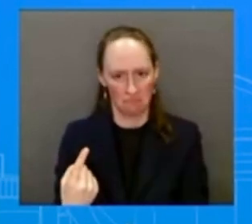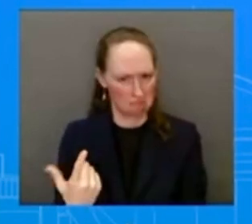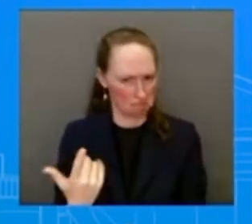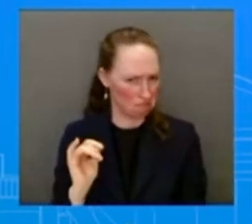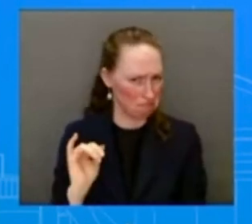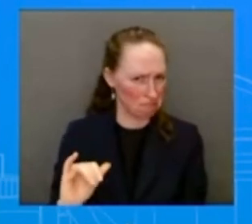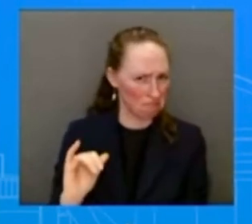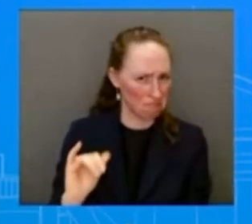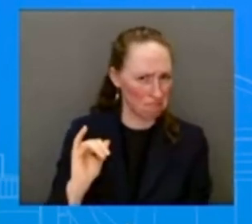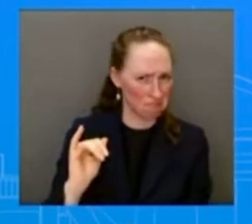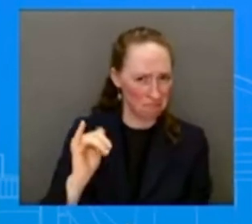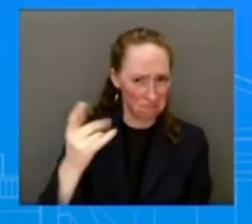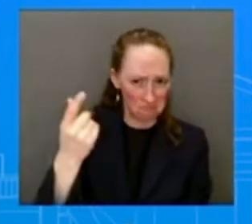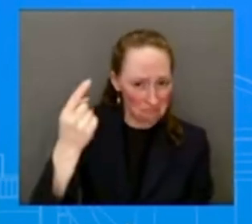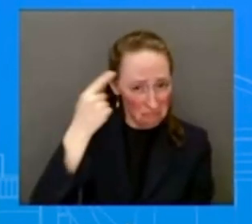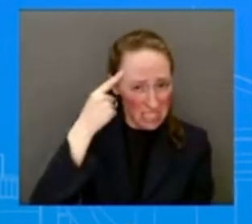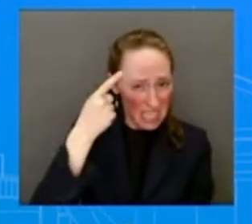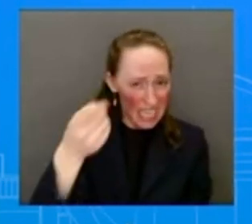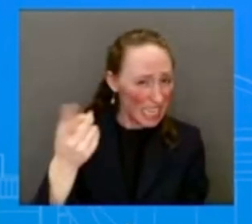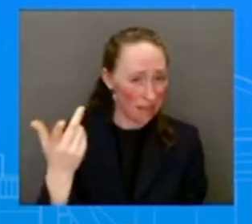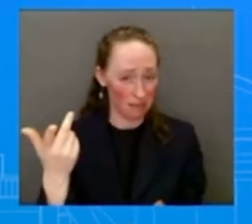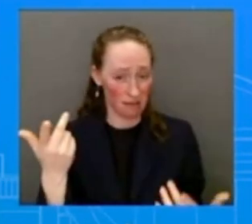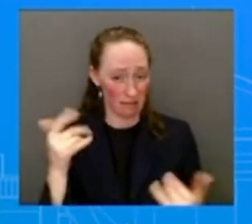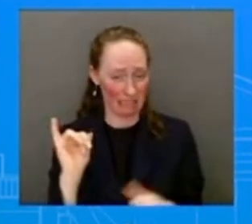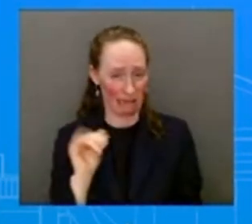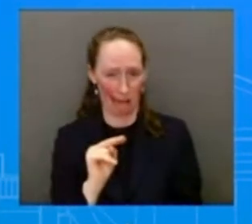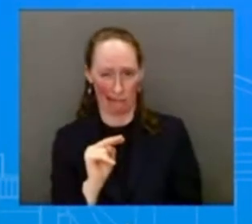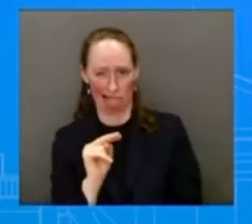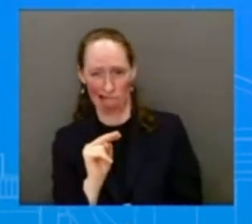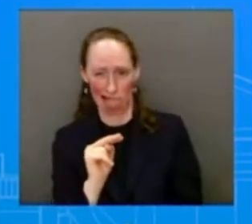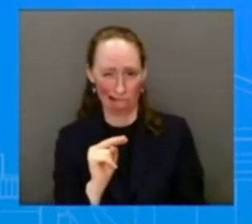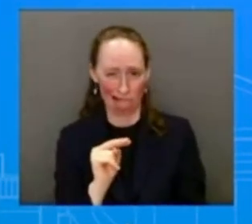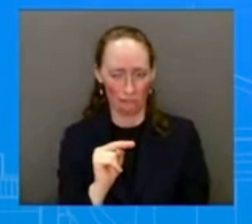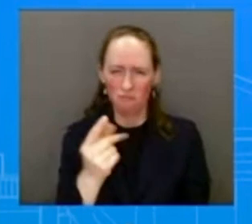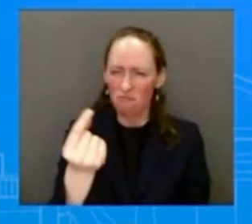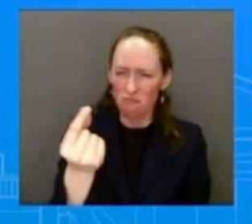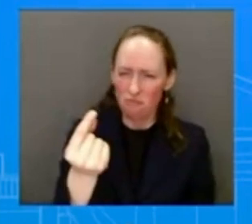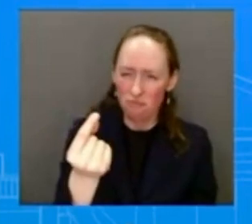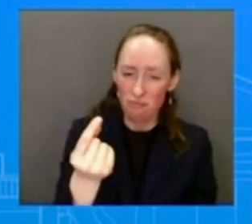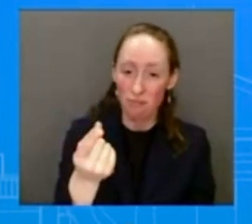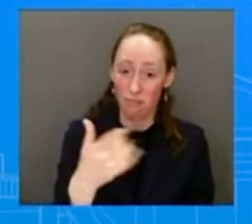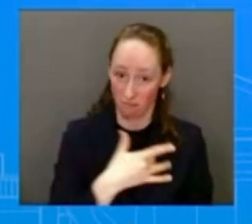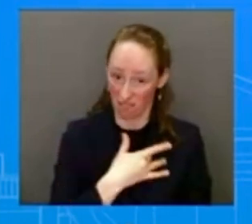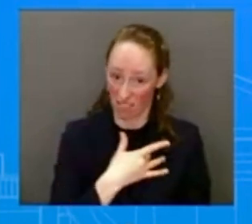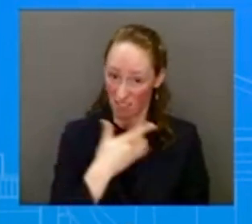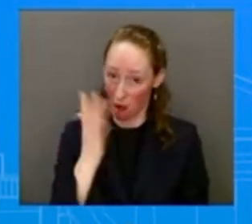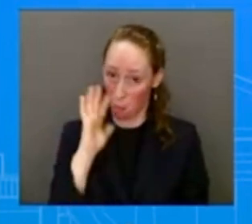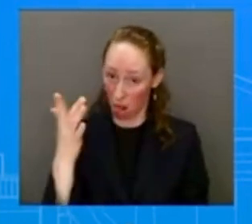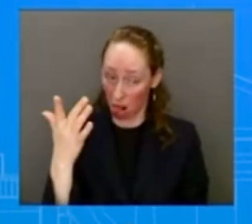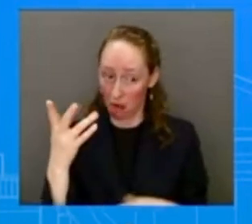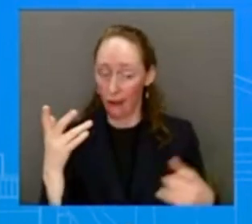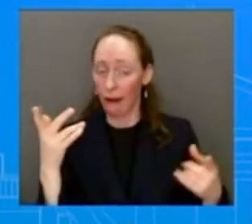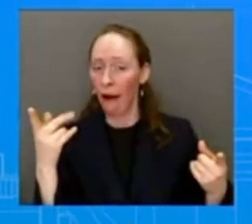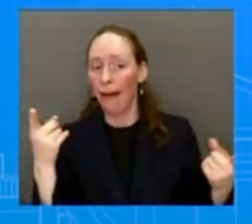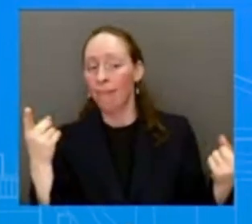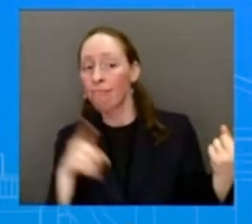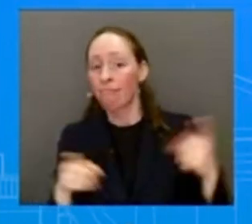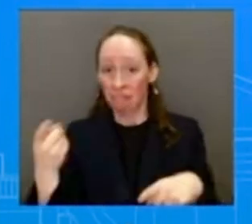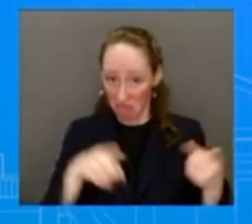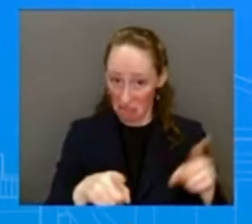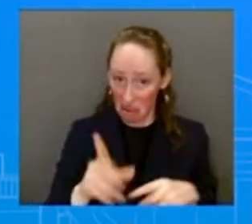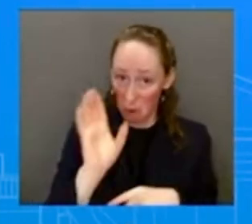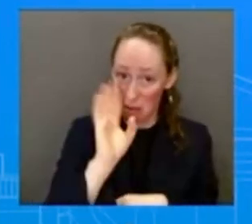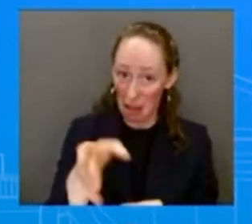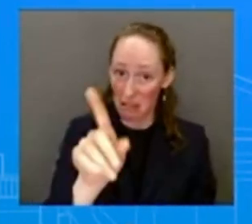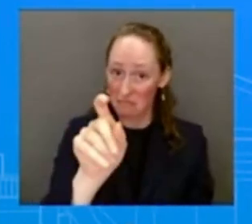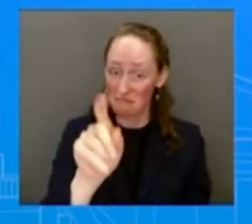calls for consensus and compromise? As you just mentioned, Amr, right before I came out, we heard from the Prime Minister of Israel. I do